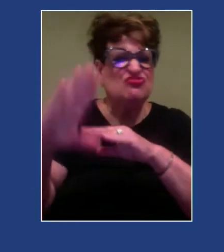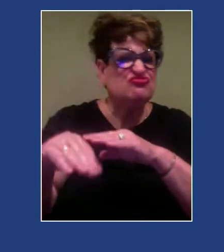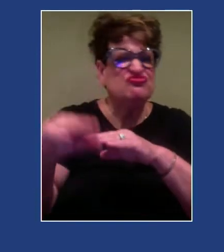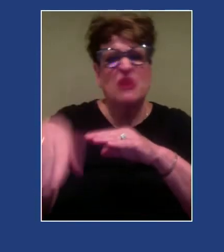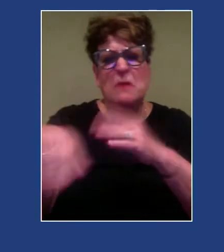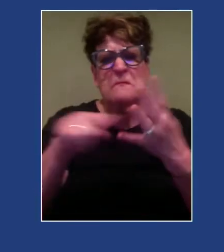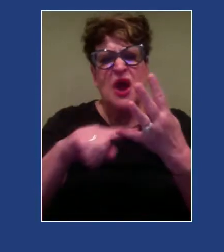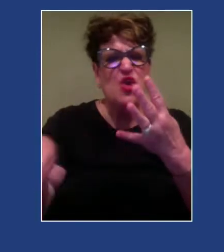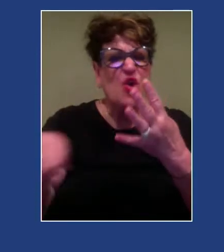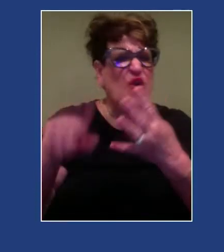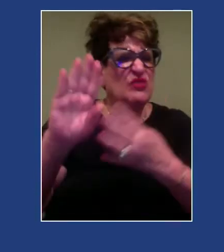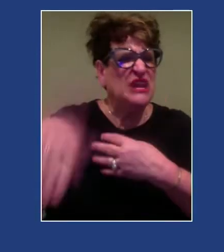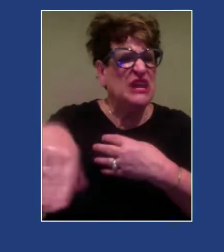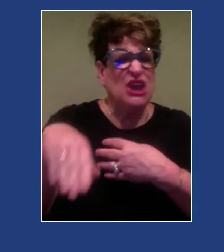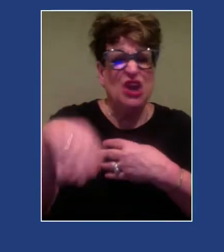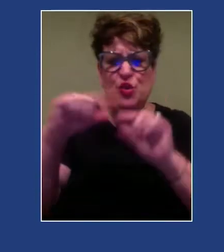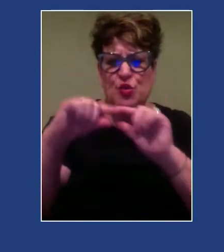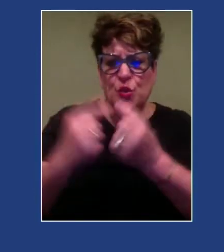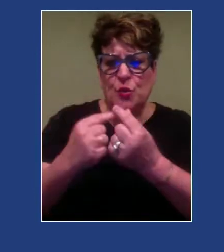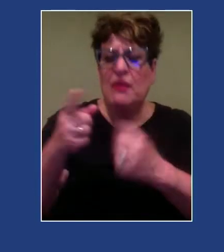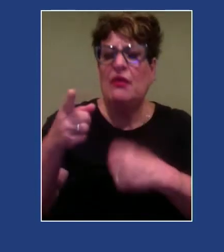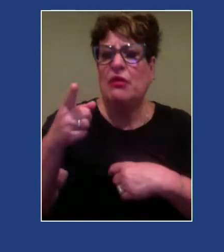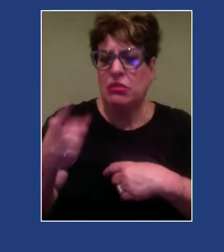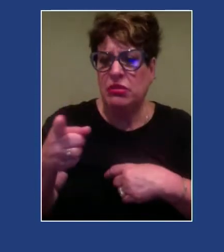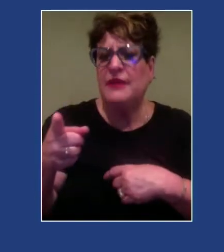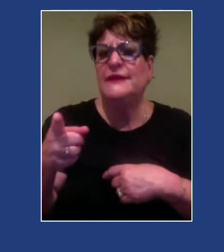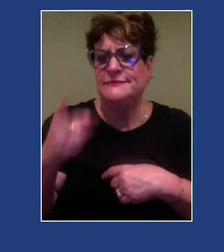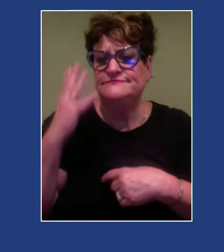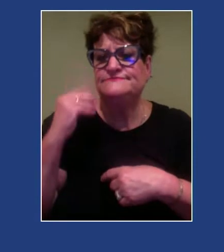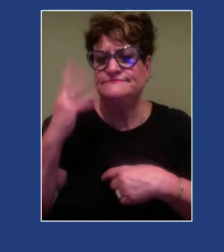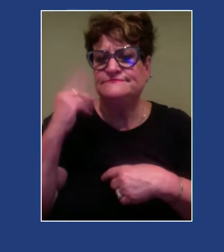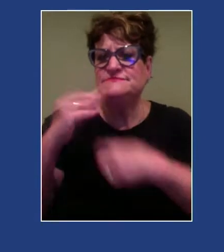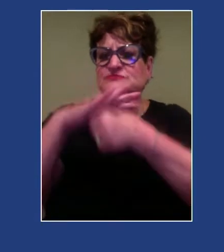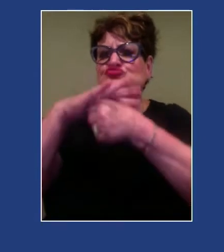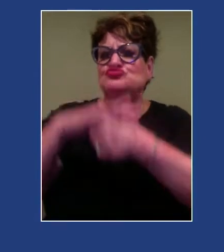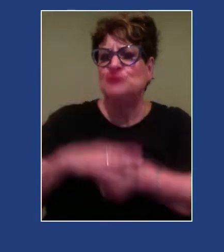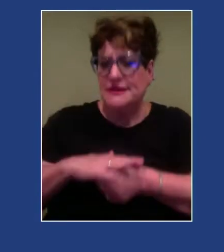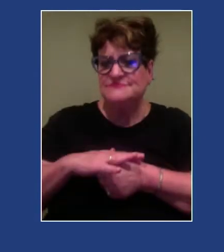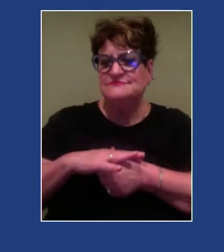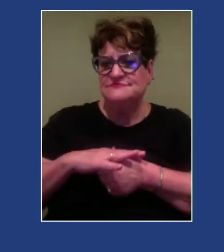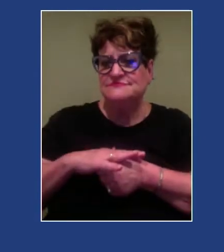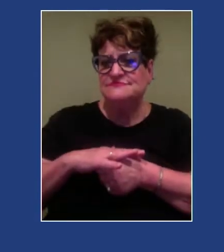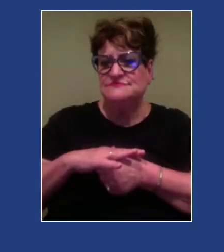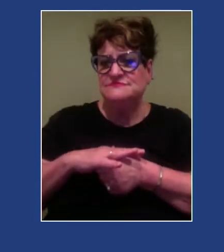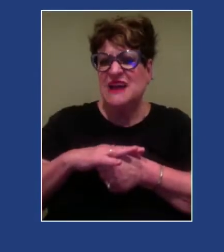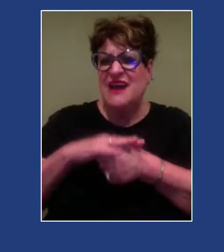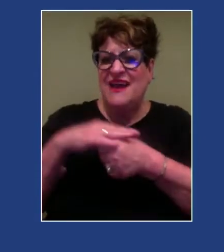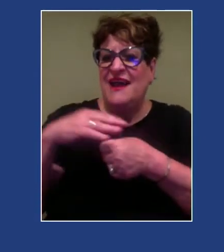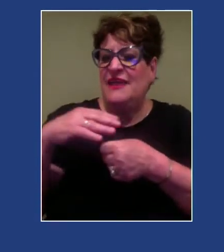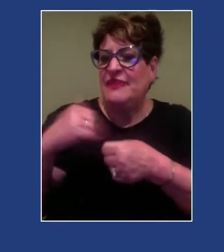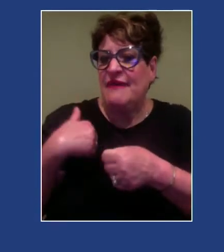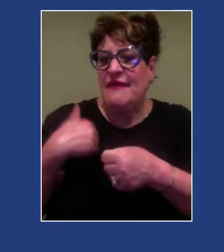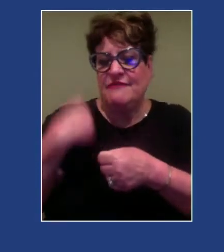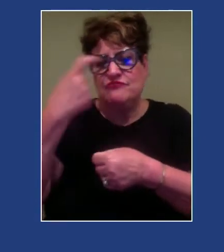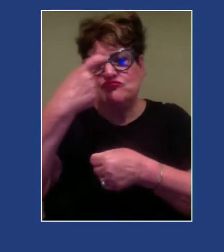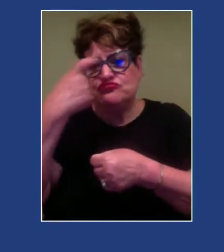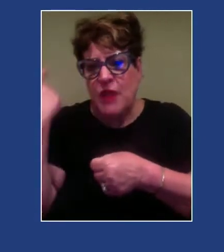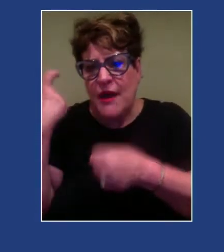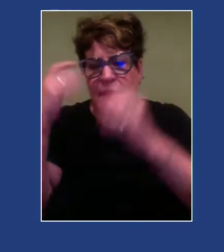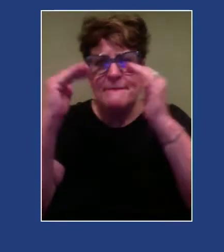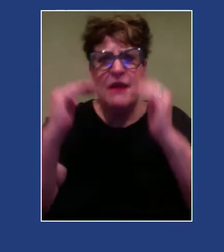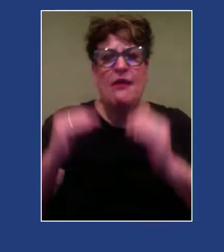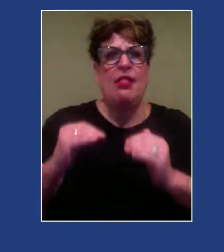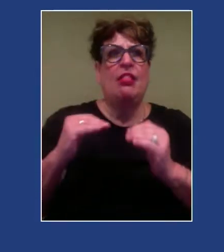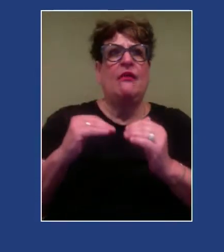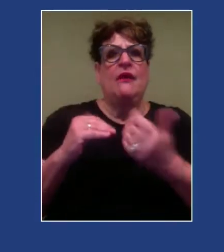group, they experience minority stress, they experience levels of trauma, levels of stress